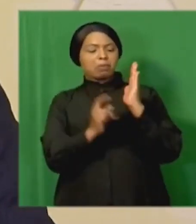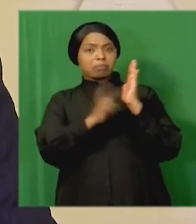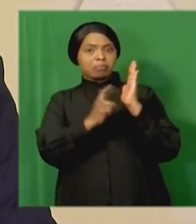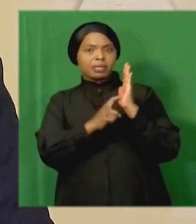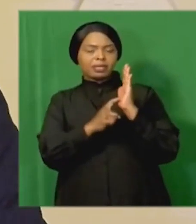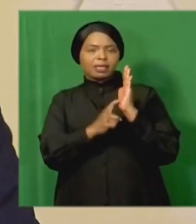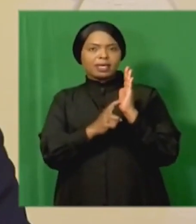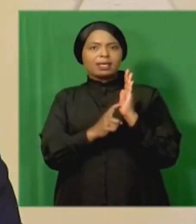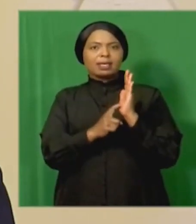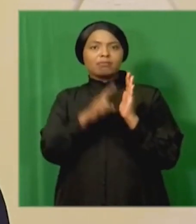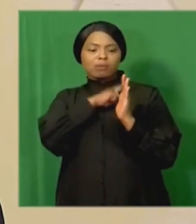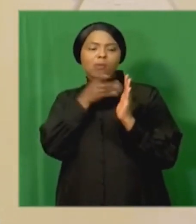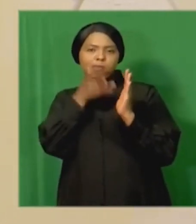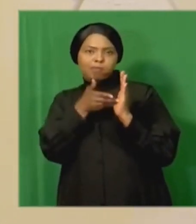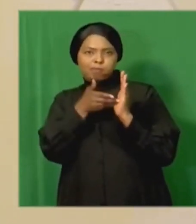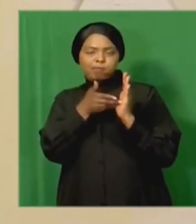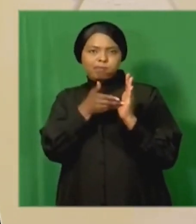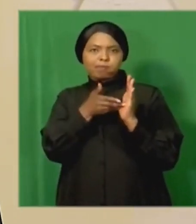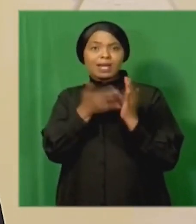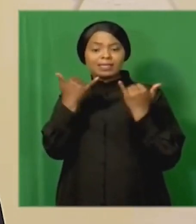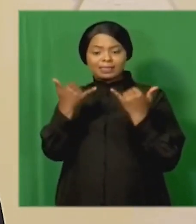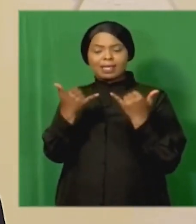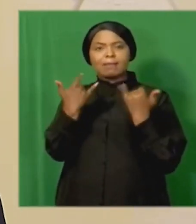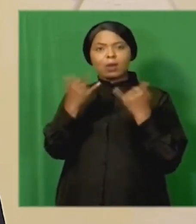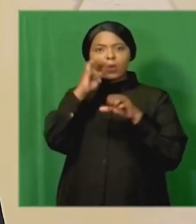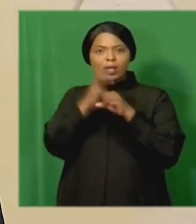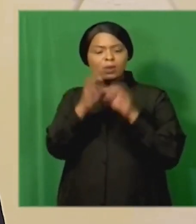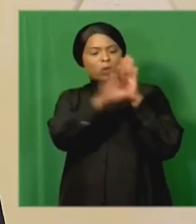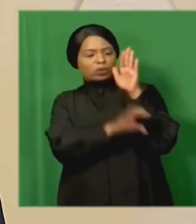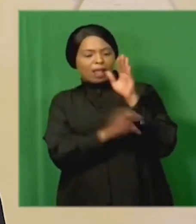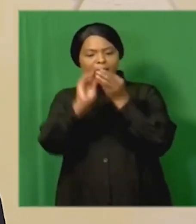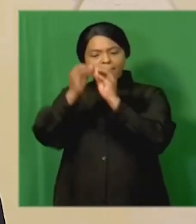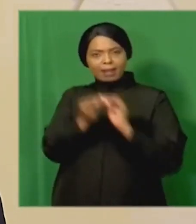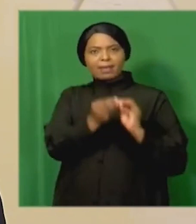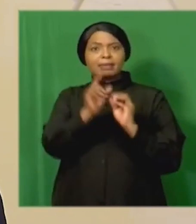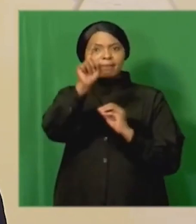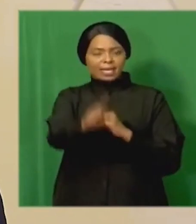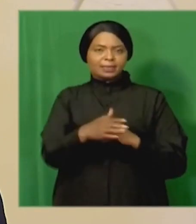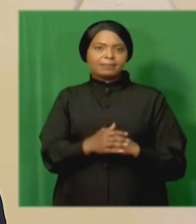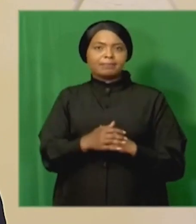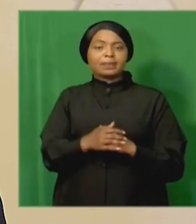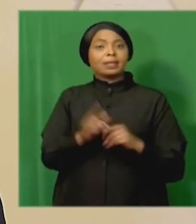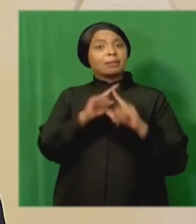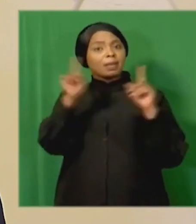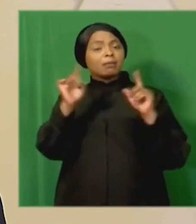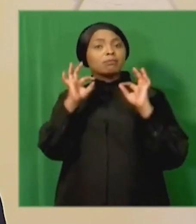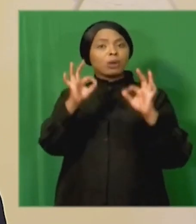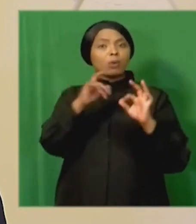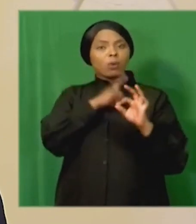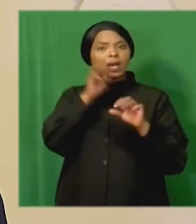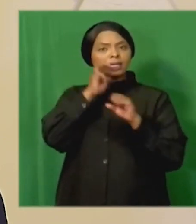and the fact that they would require constitutional amendments it is appropriate that they are